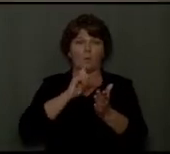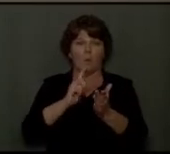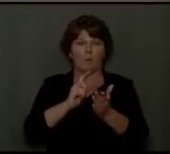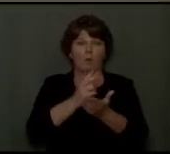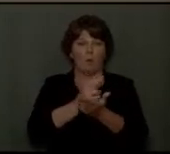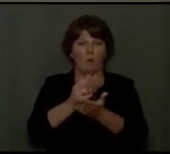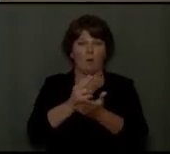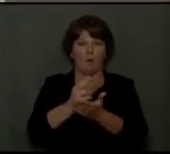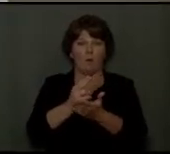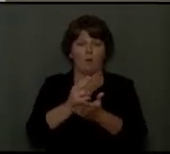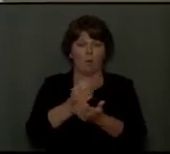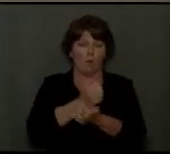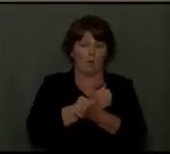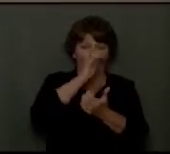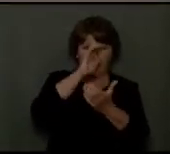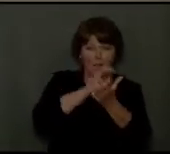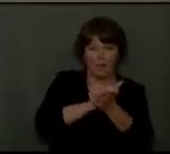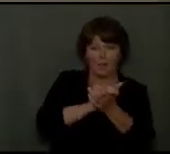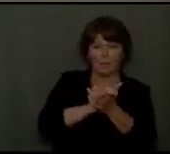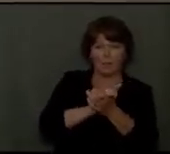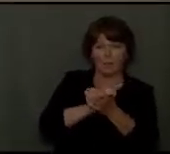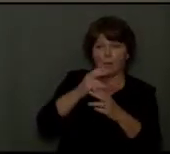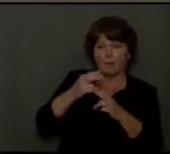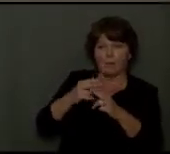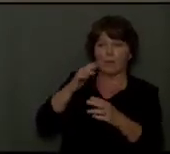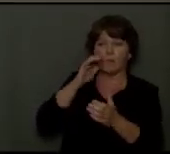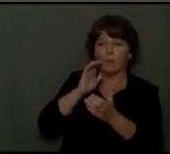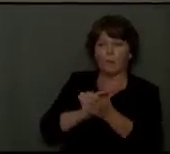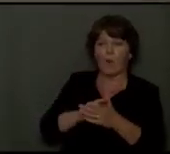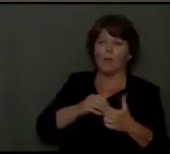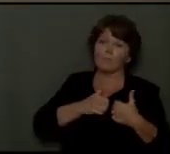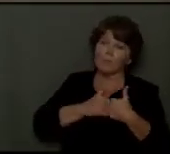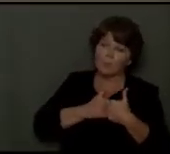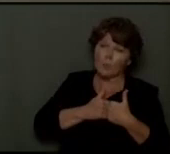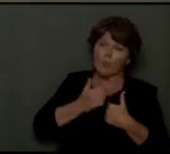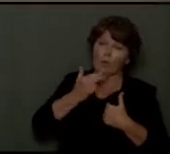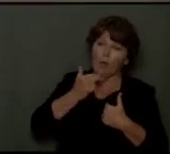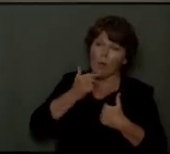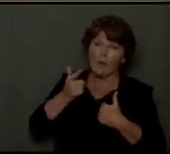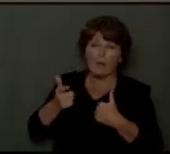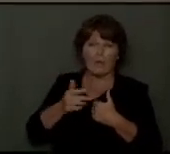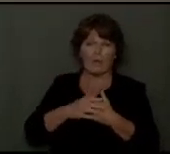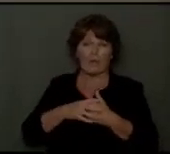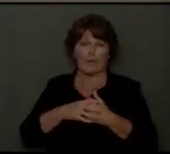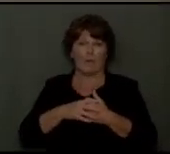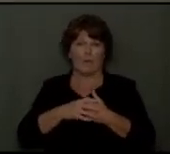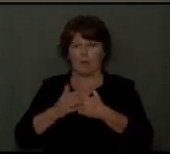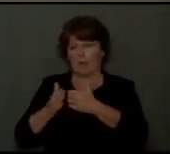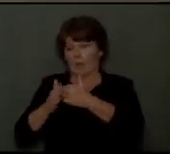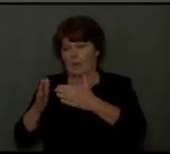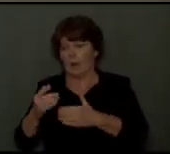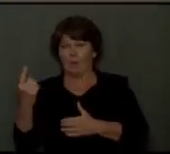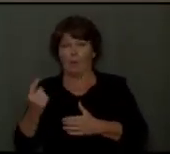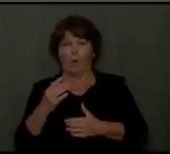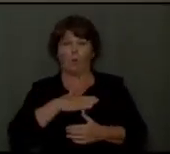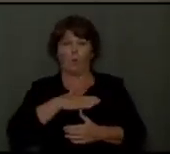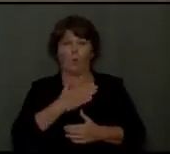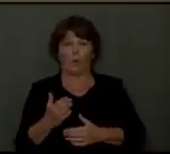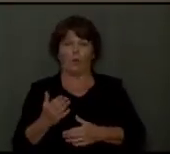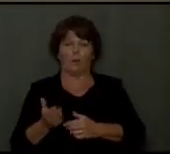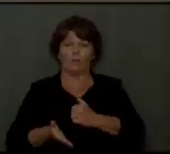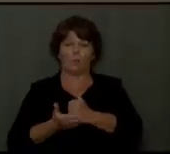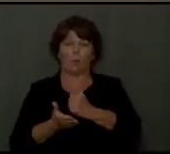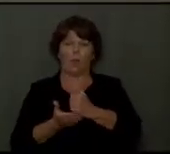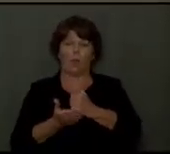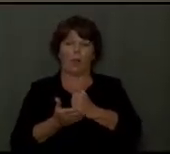The loving husband who affectionately calls his wife sweetheart and honey. The kind neighbor who is always willing to lend a